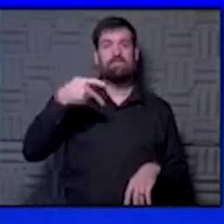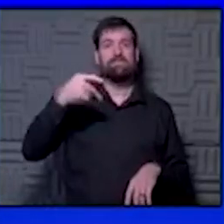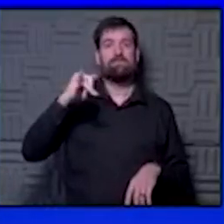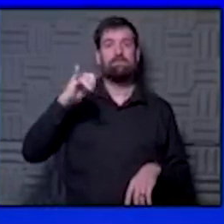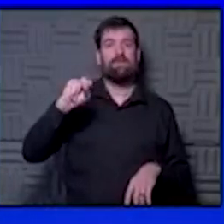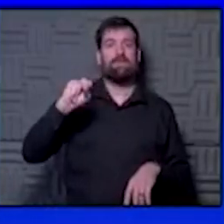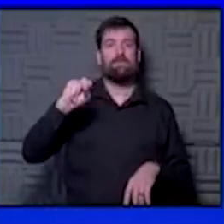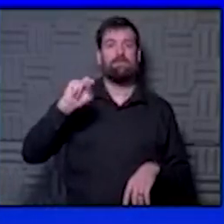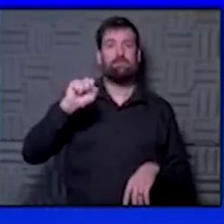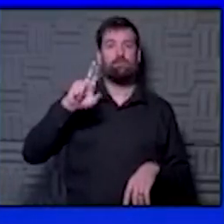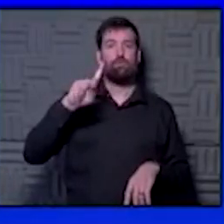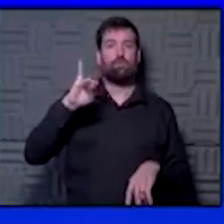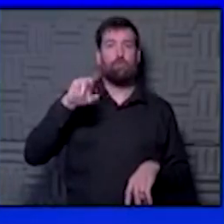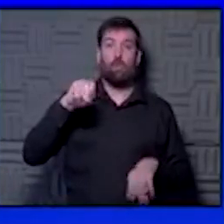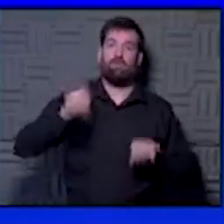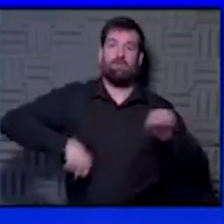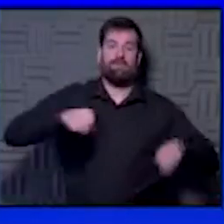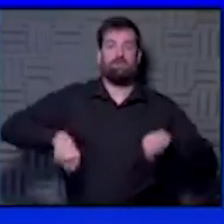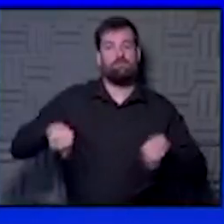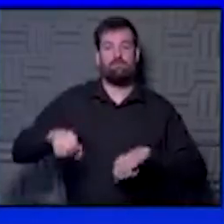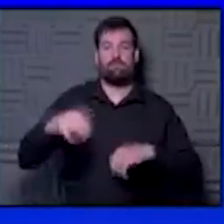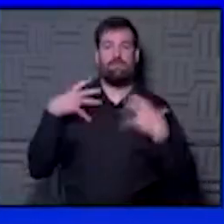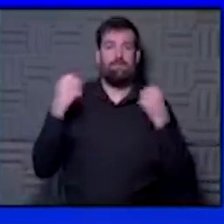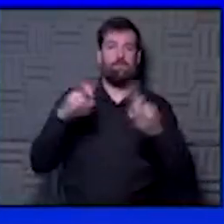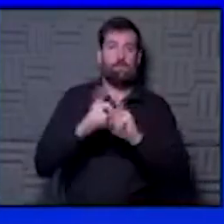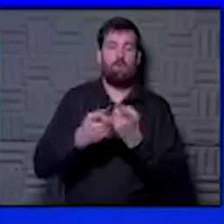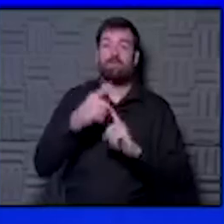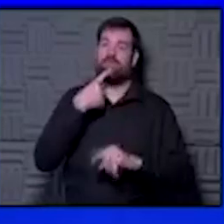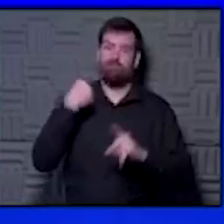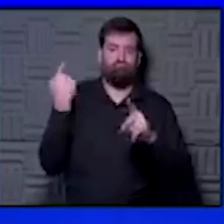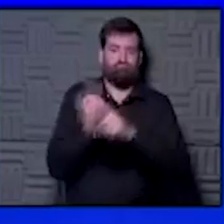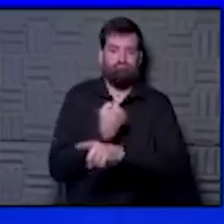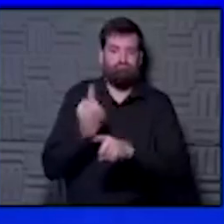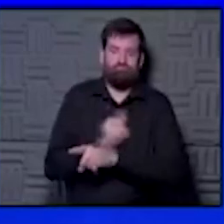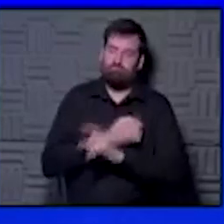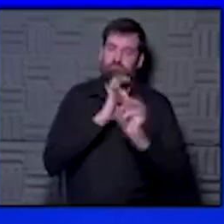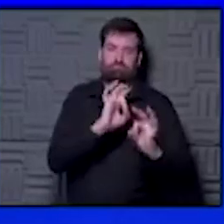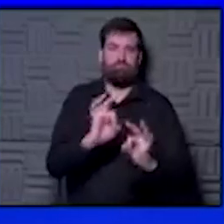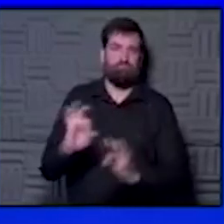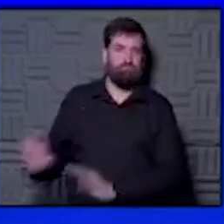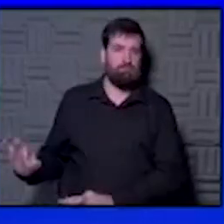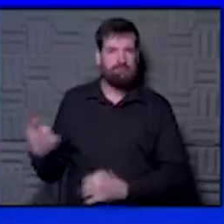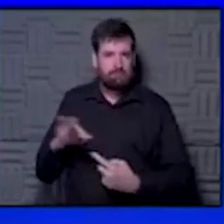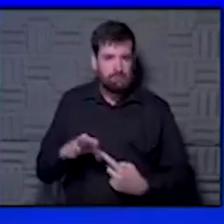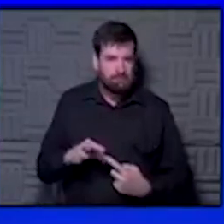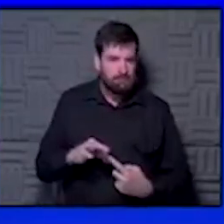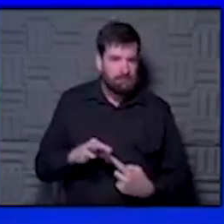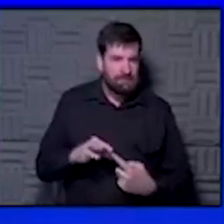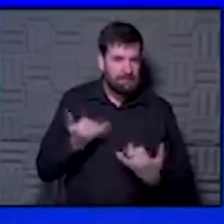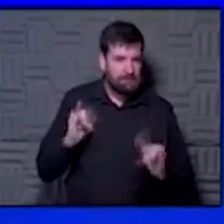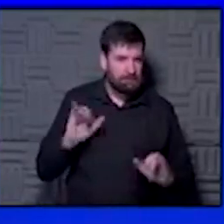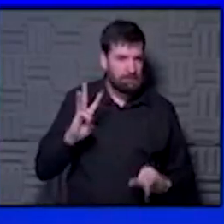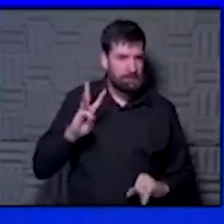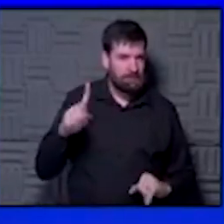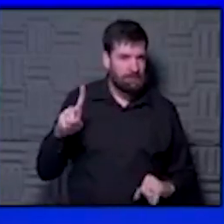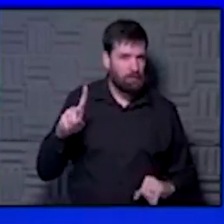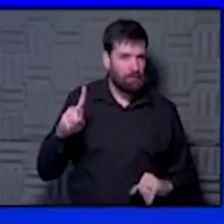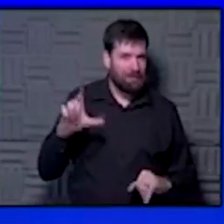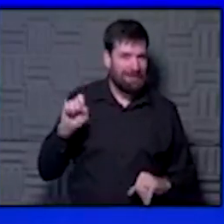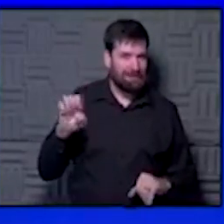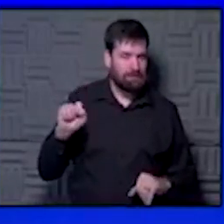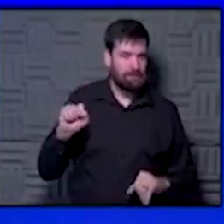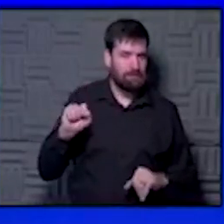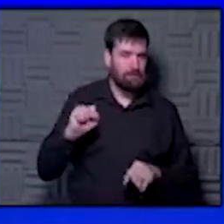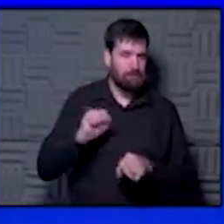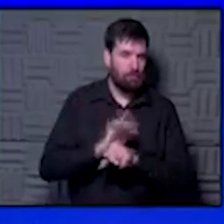which the health department came in and said everything is being done correctly and to the T, but yet they still had 61 cases of COVID diagnosed. So